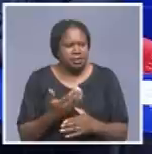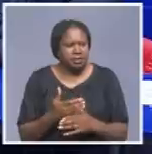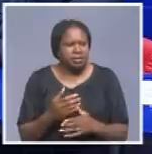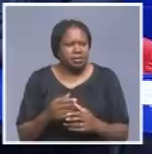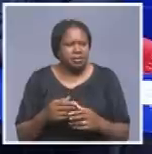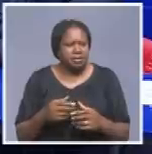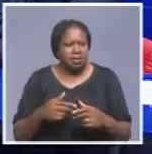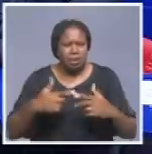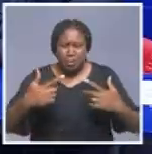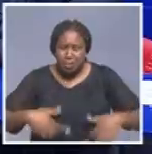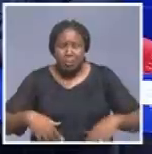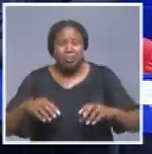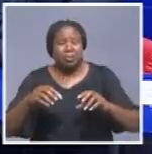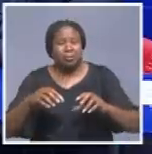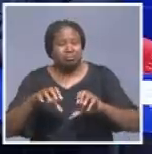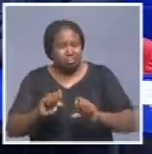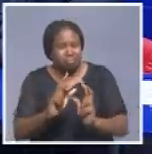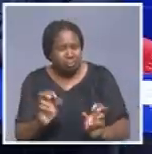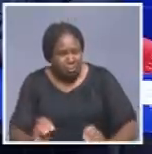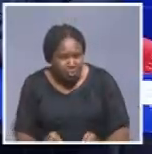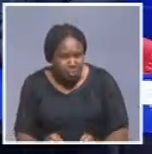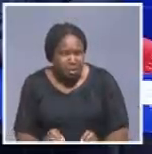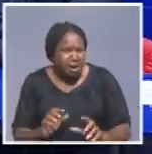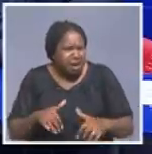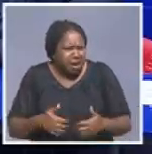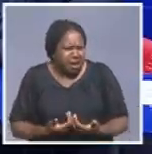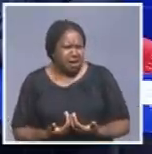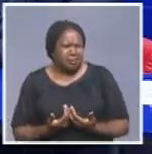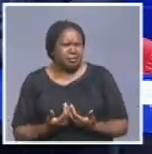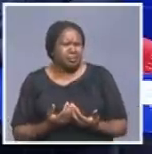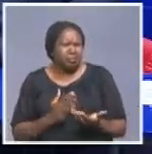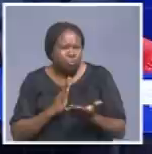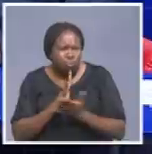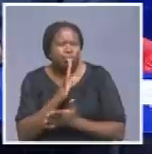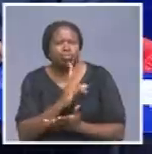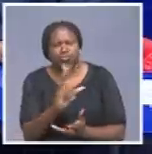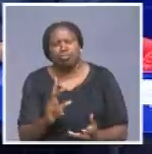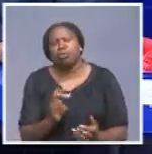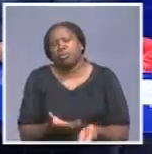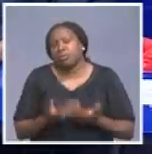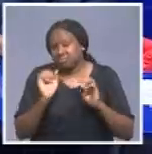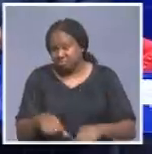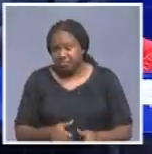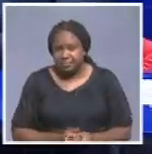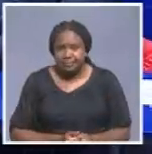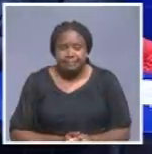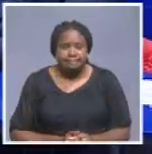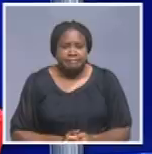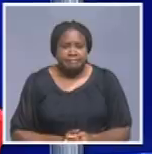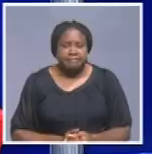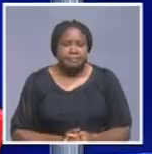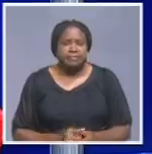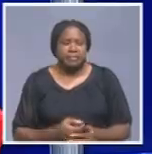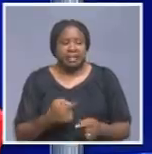took place but no symptoms were detected, how effective can this be, surely? Yes. I believe